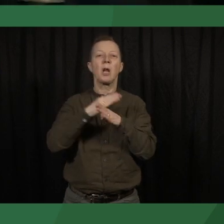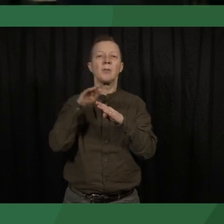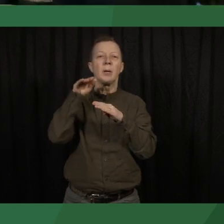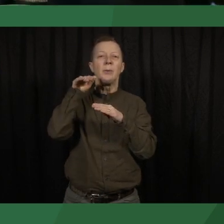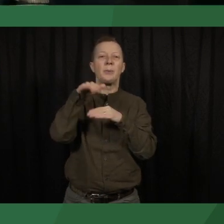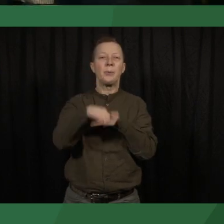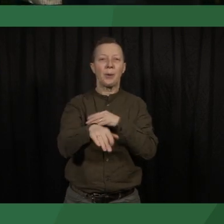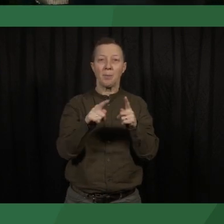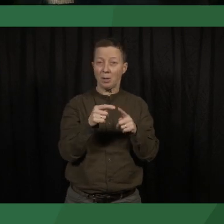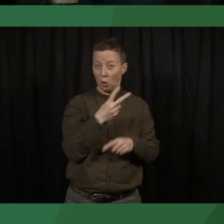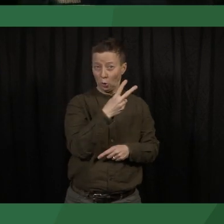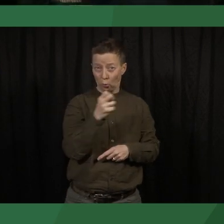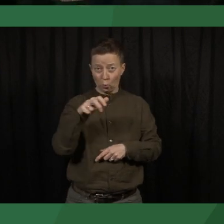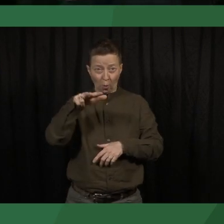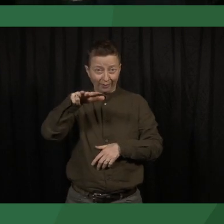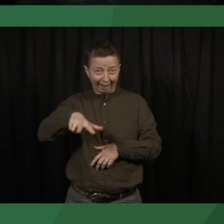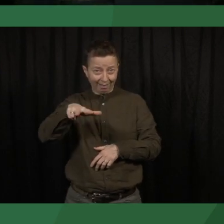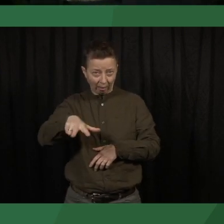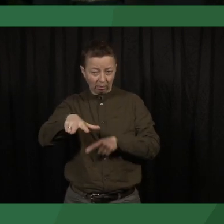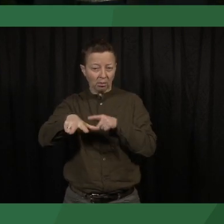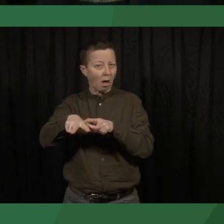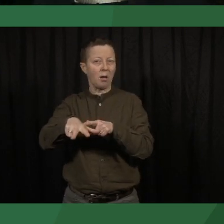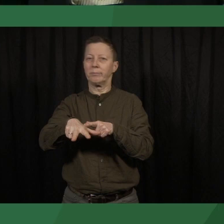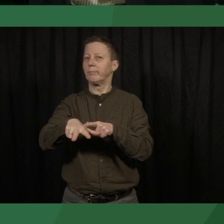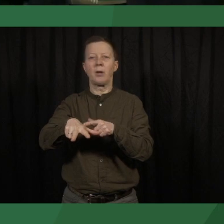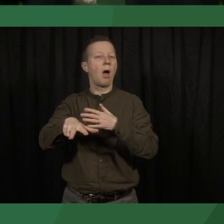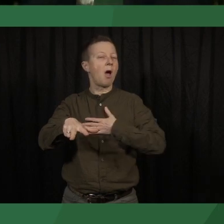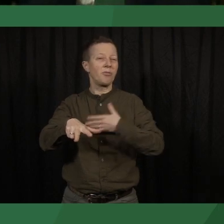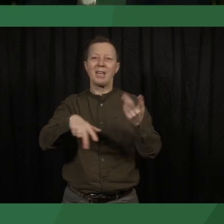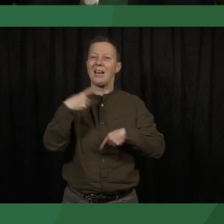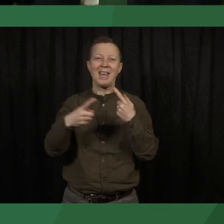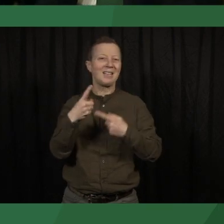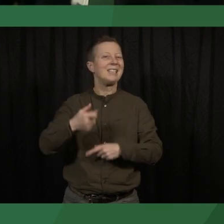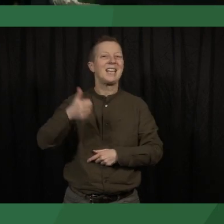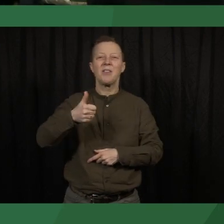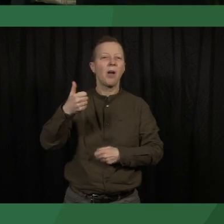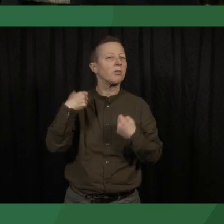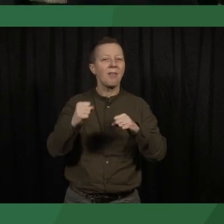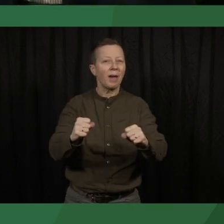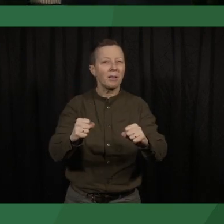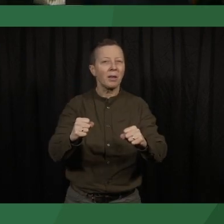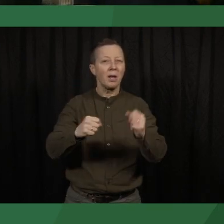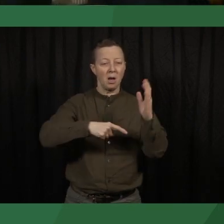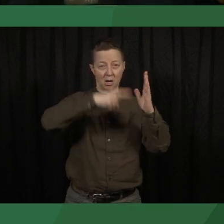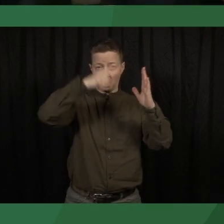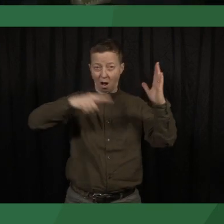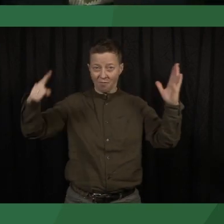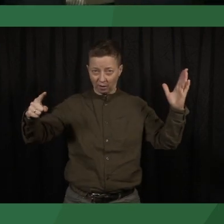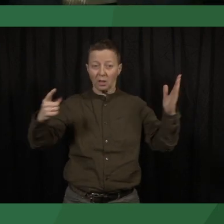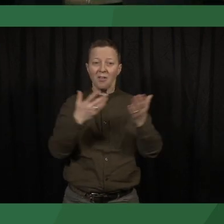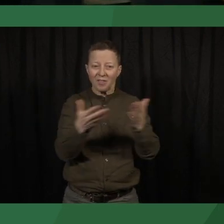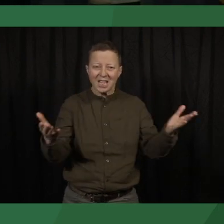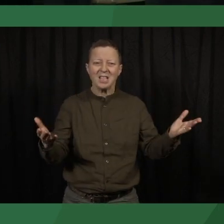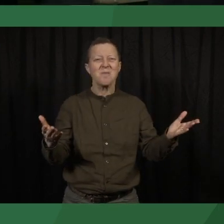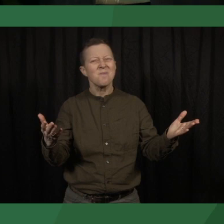By 2013, it no longer had a significant effect. The graph suggests that there was